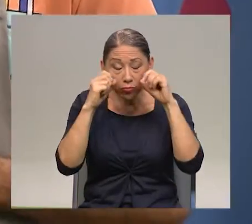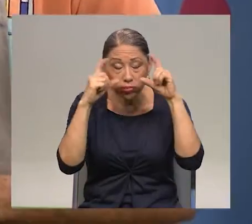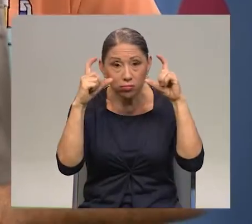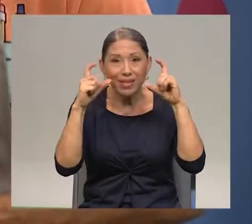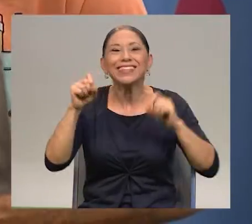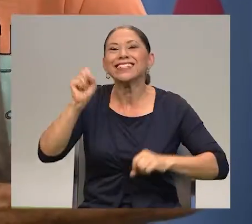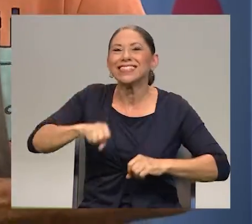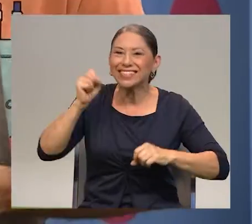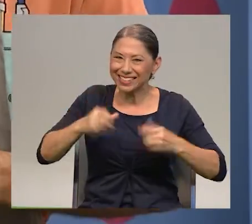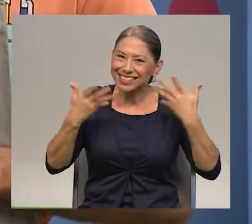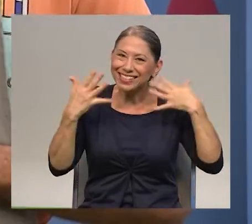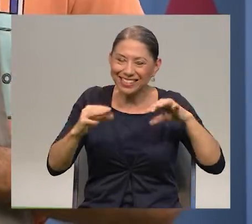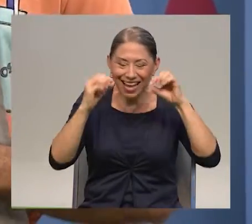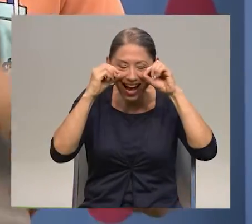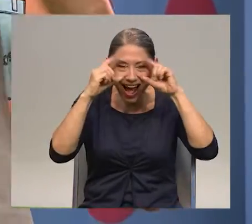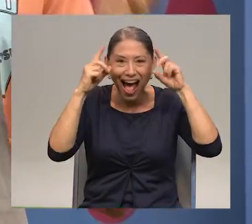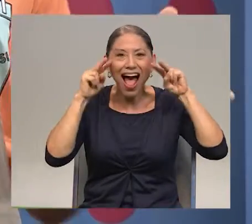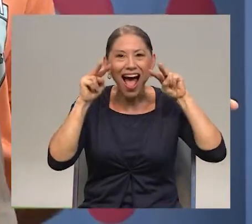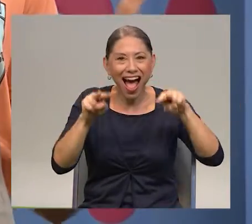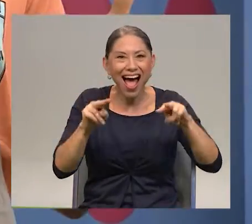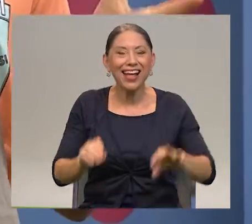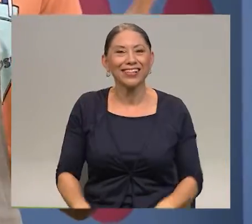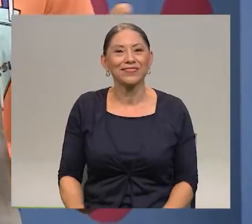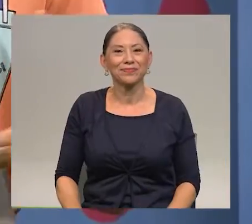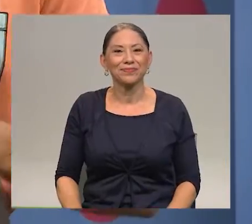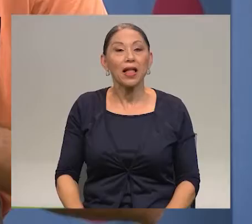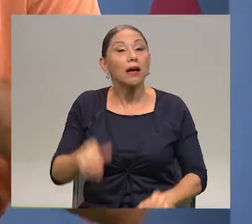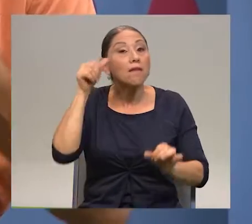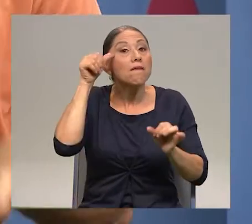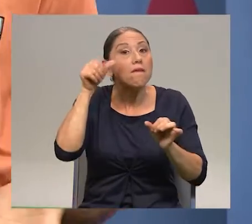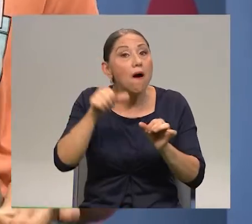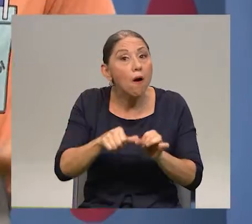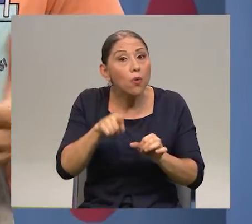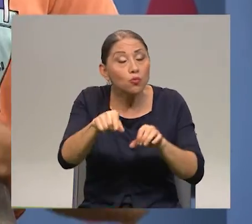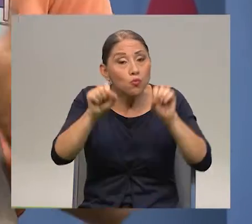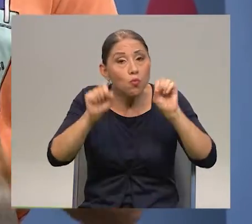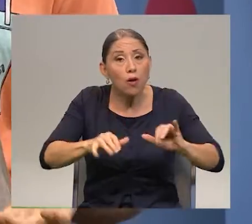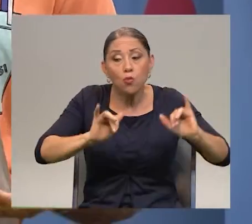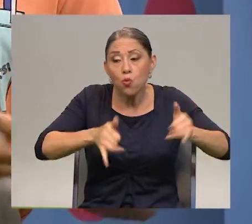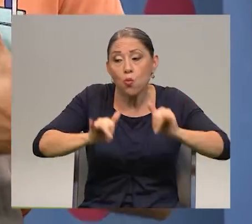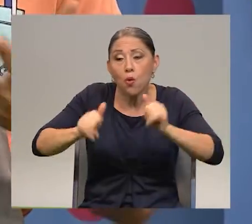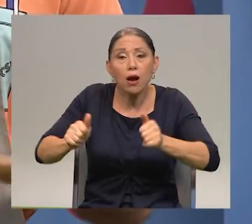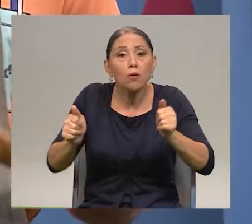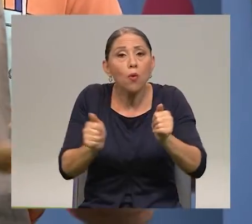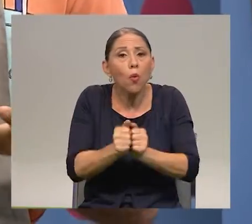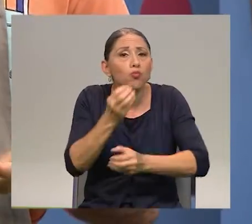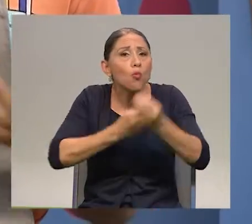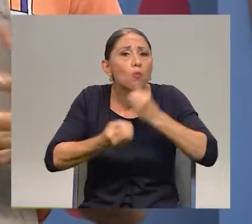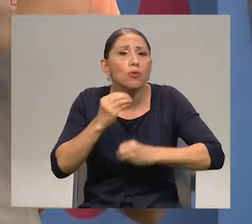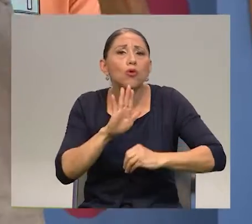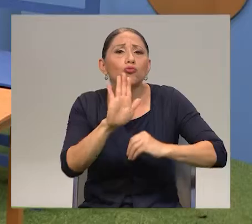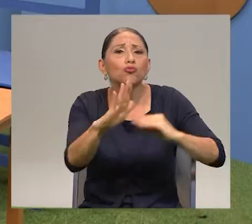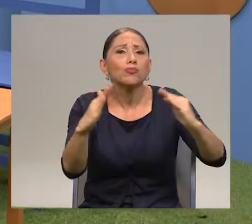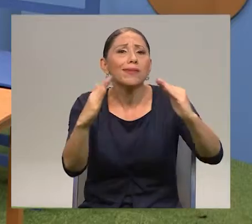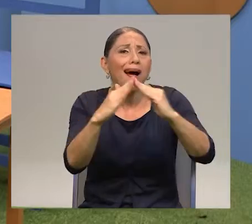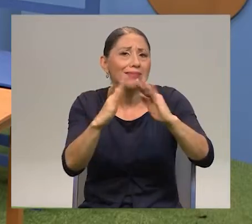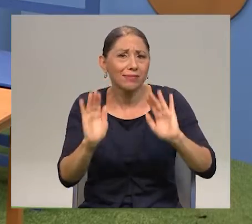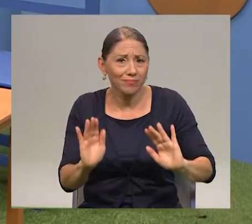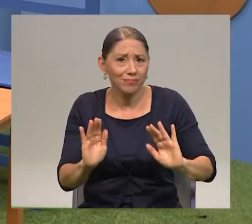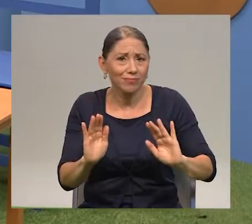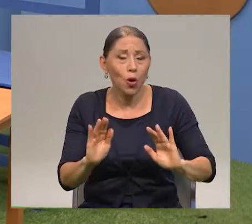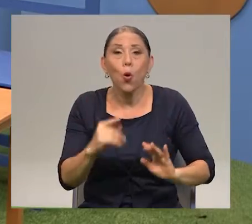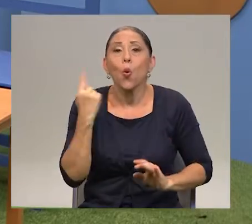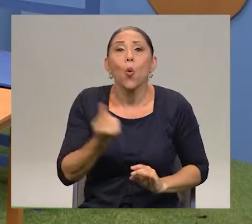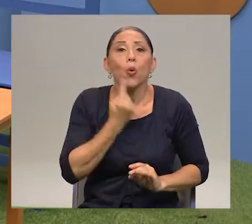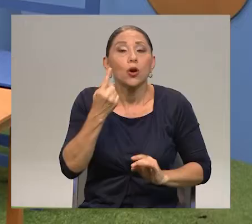Now you can open your eyes. Remember that you can play with the food that you have at home. The only thing that you have to do is closing your eyes